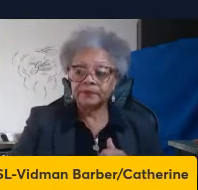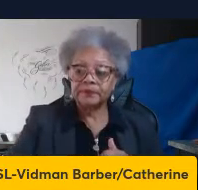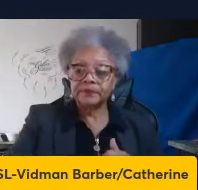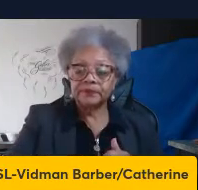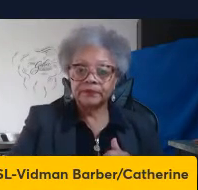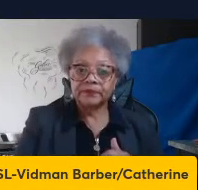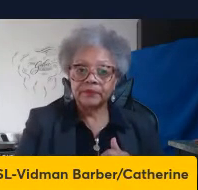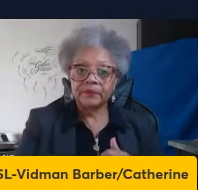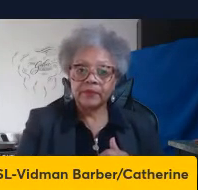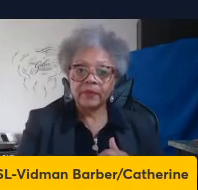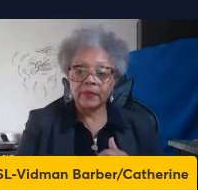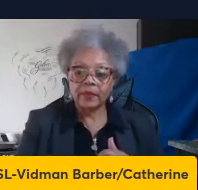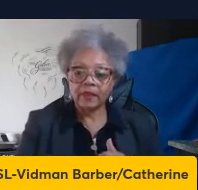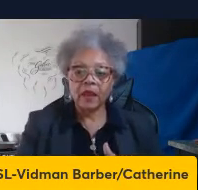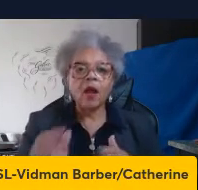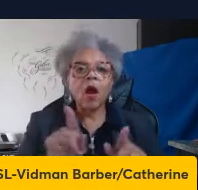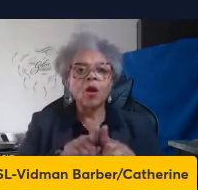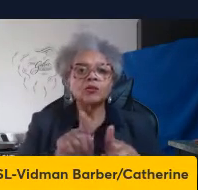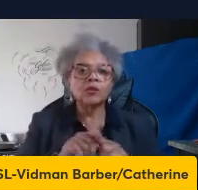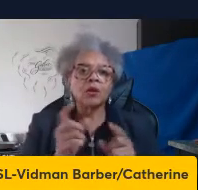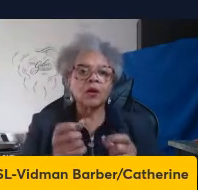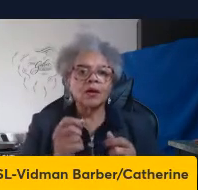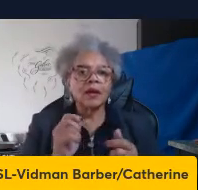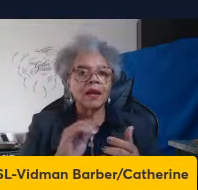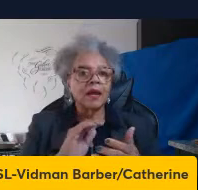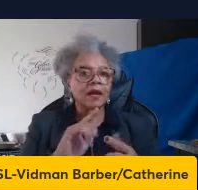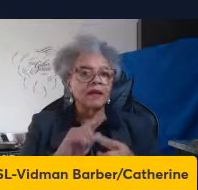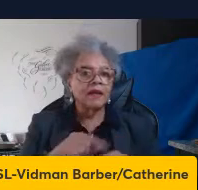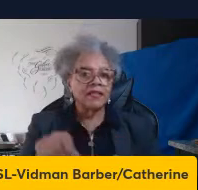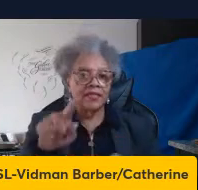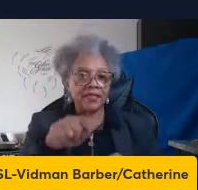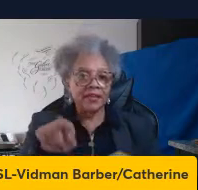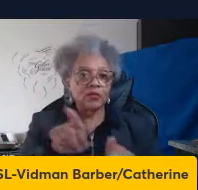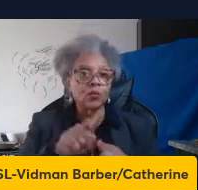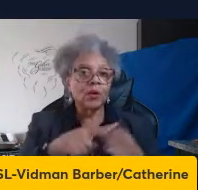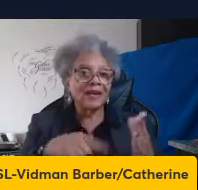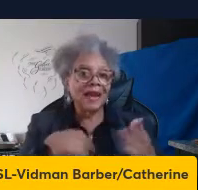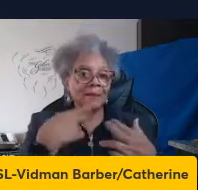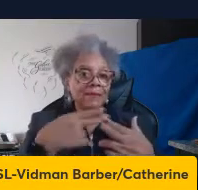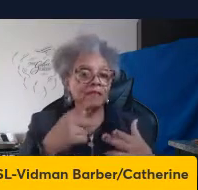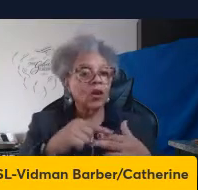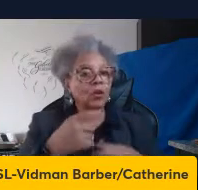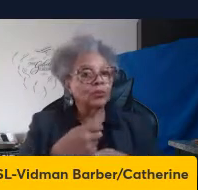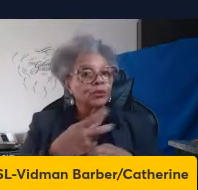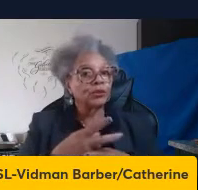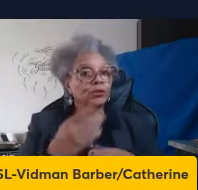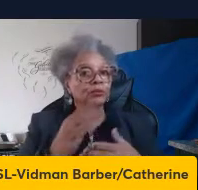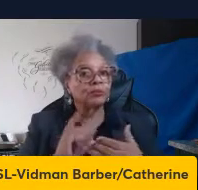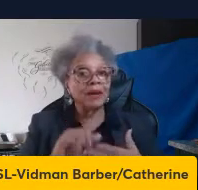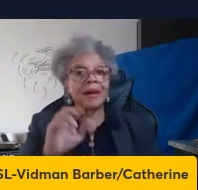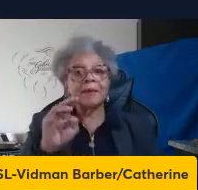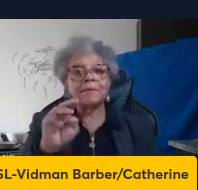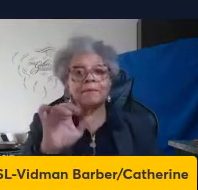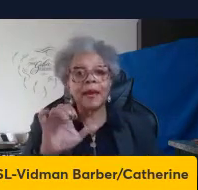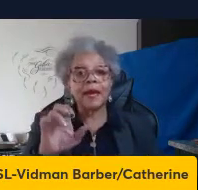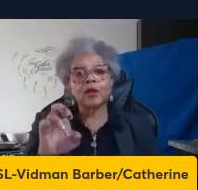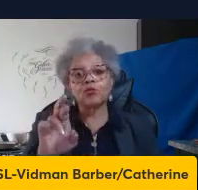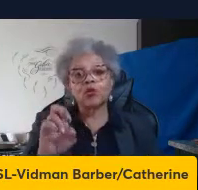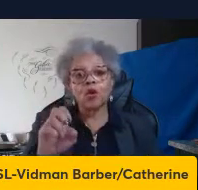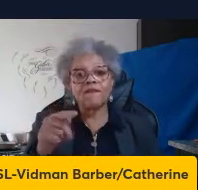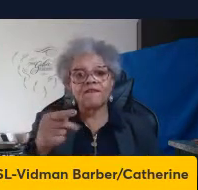Also, a number of these systemic inflammatory markers that I mentioned are produced directly by macrophages. And, in fact,